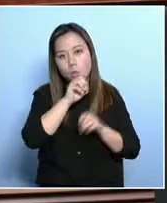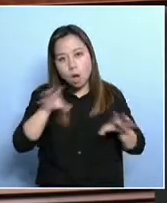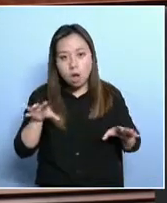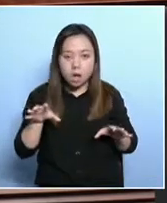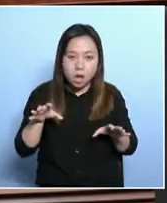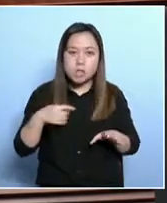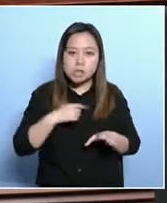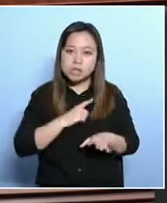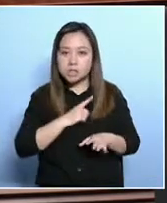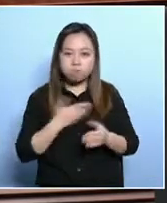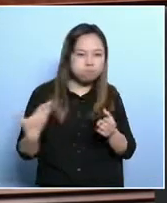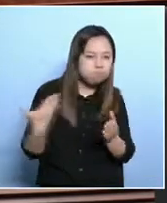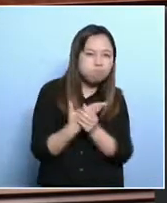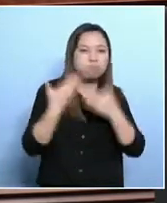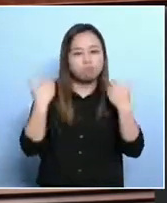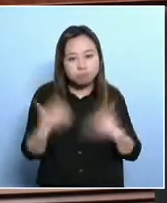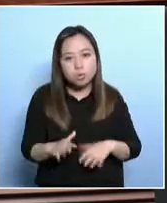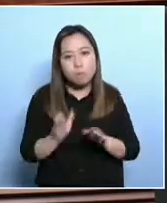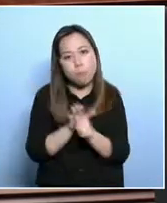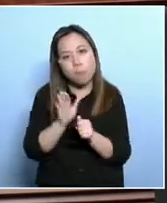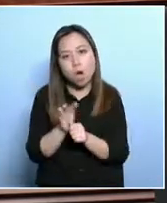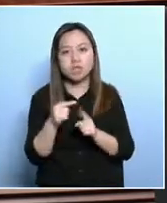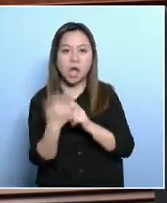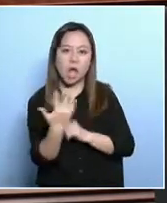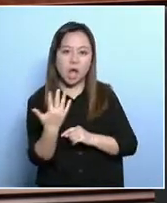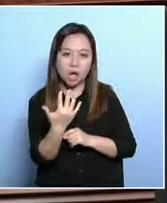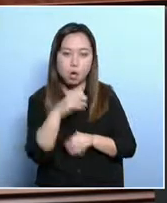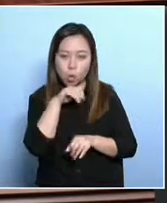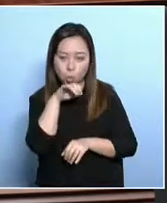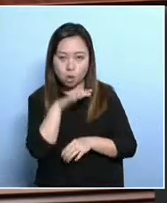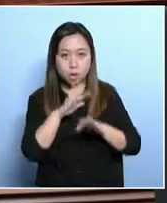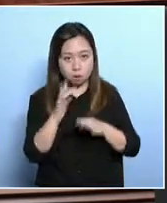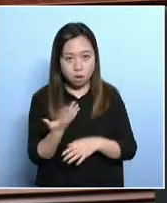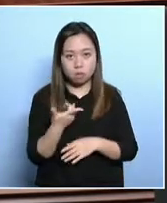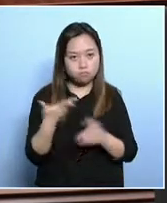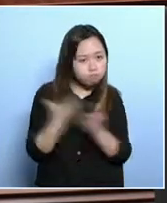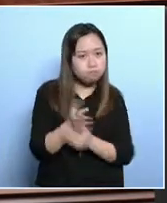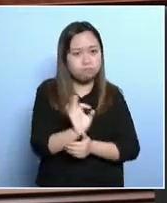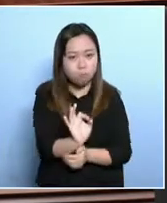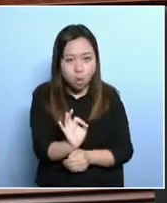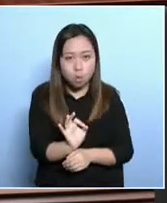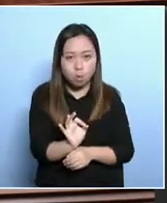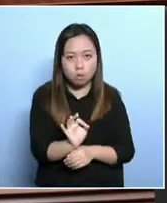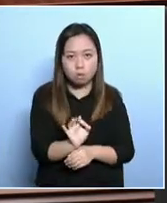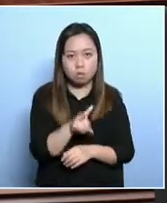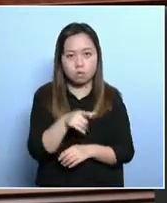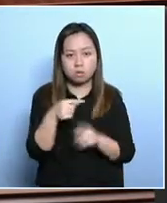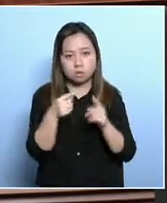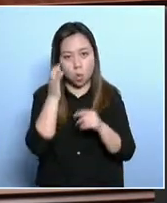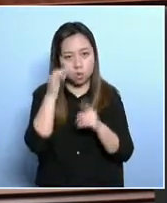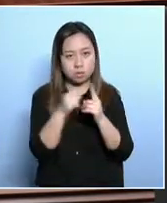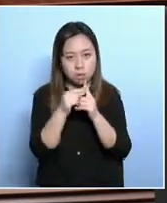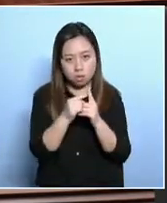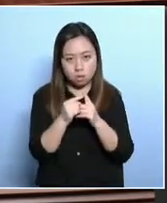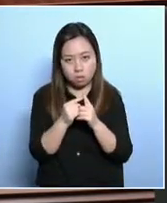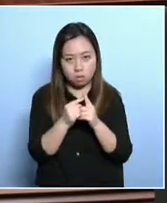the number has kept increasing. The government keeps saying that after policy intervention, a number of people have